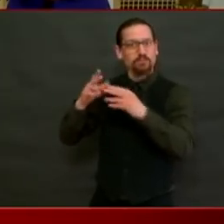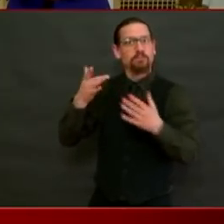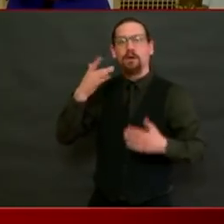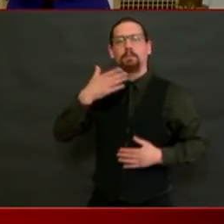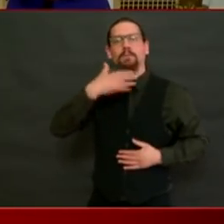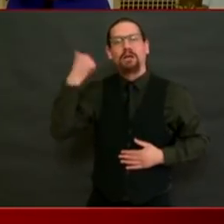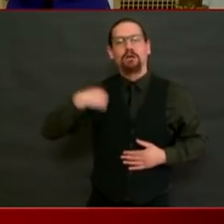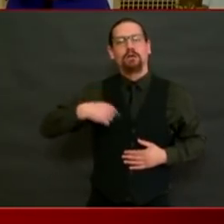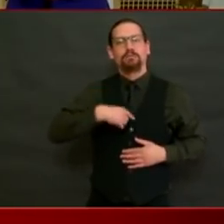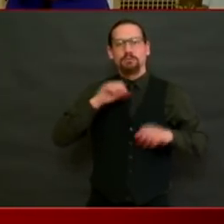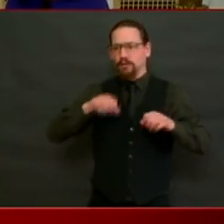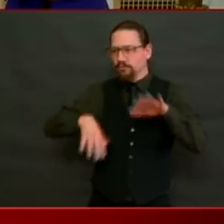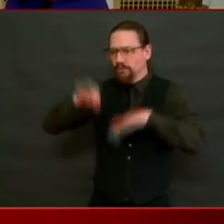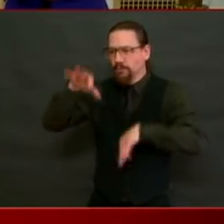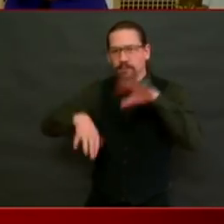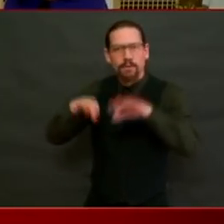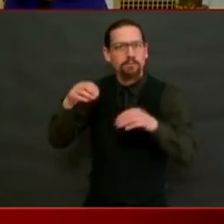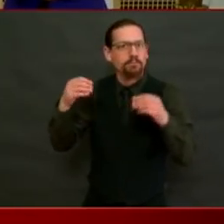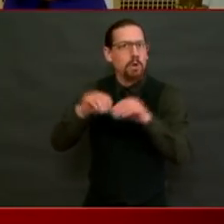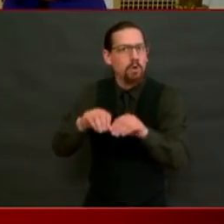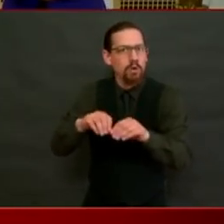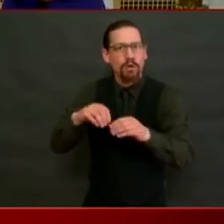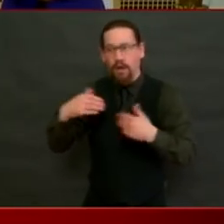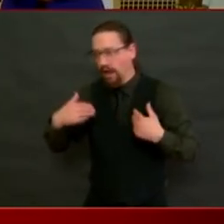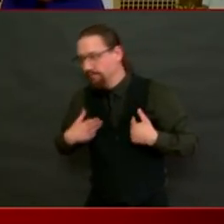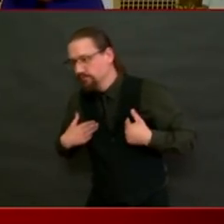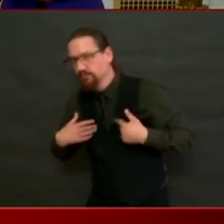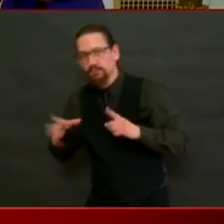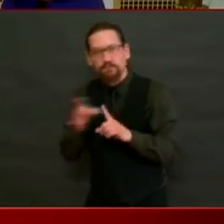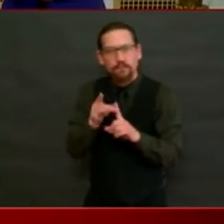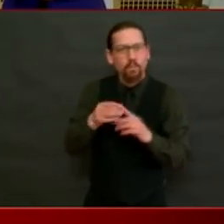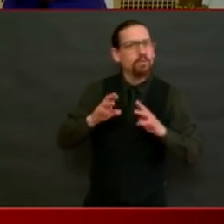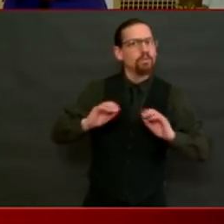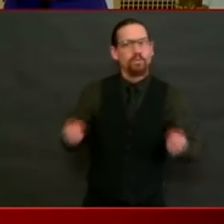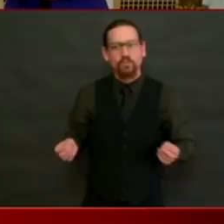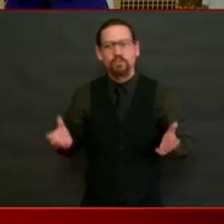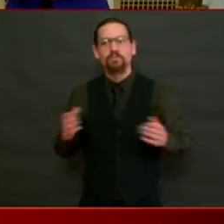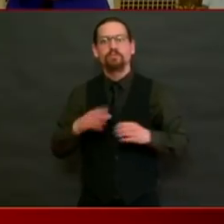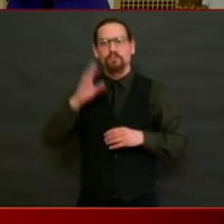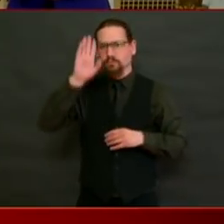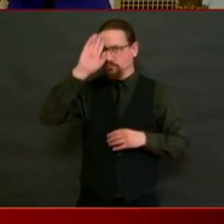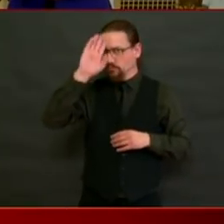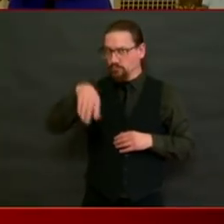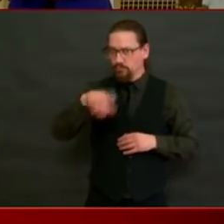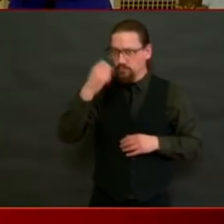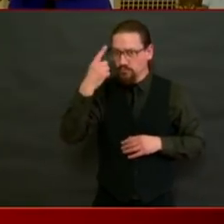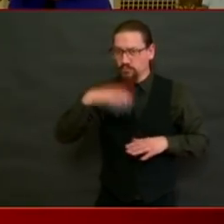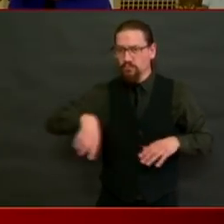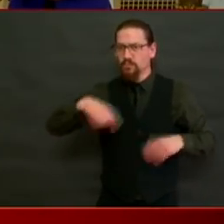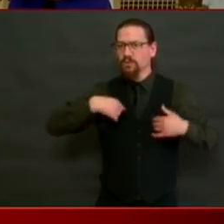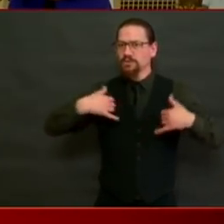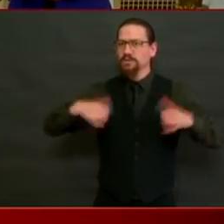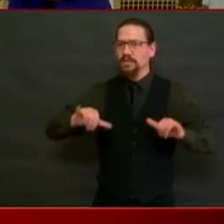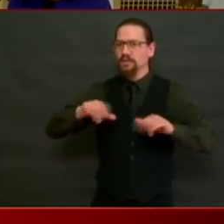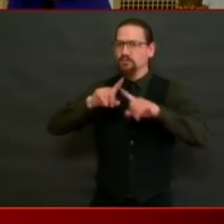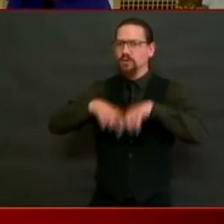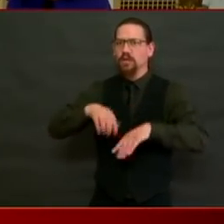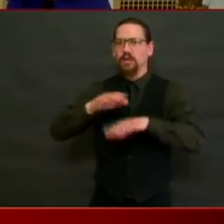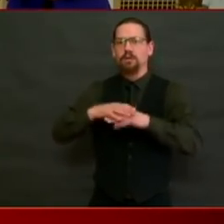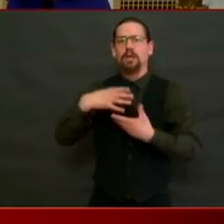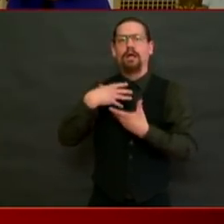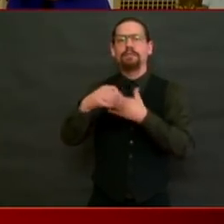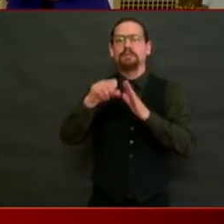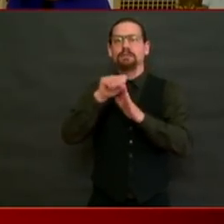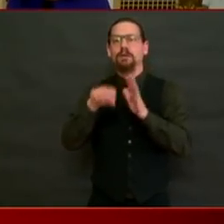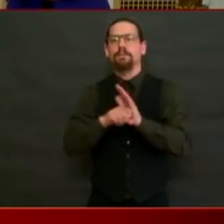I will say this. We are still reliant upon out of state labs, commercial labs. So